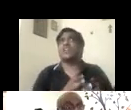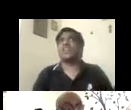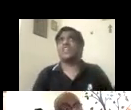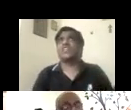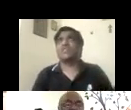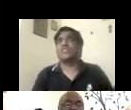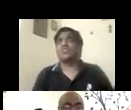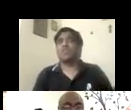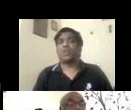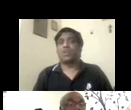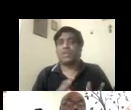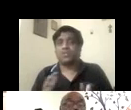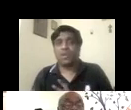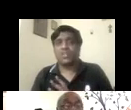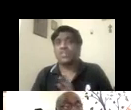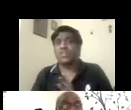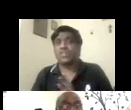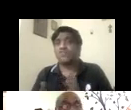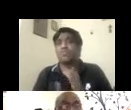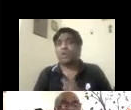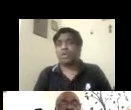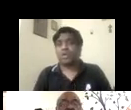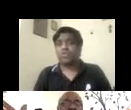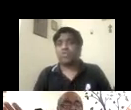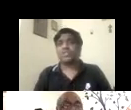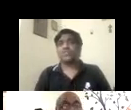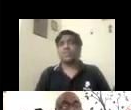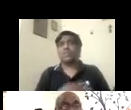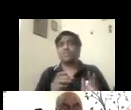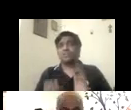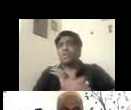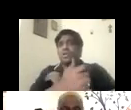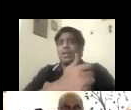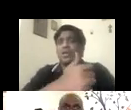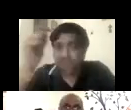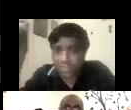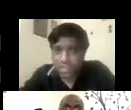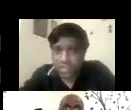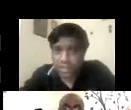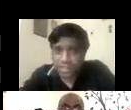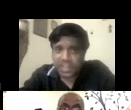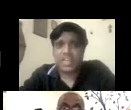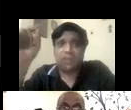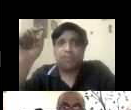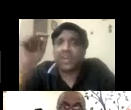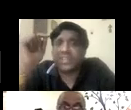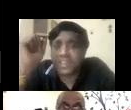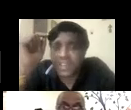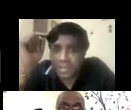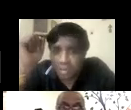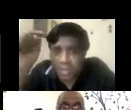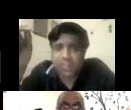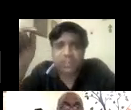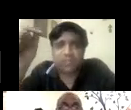that is actually a conventional model, but this is a flip model. How, how does this work is, uh, first screen the employers